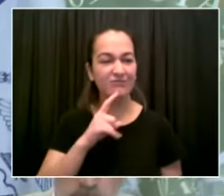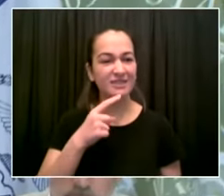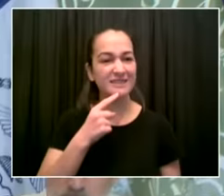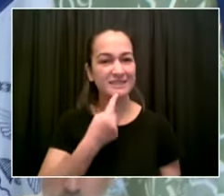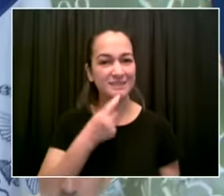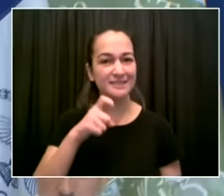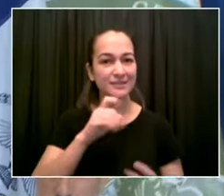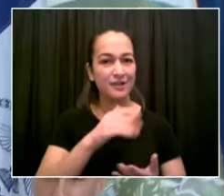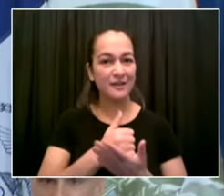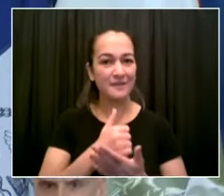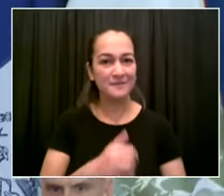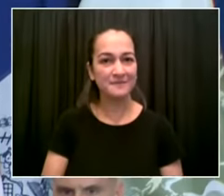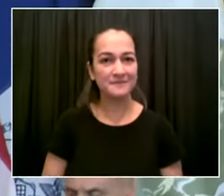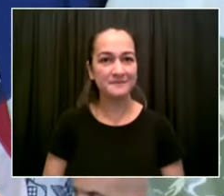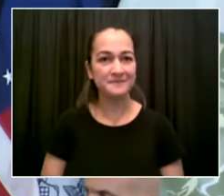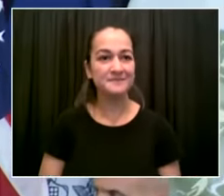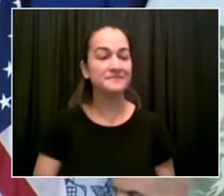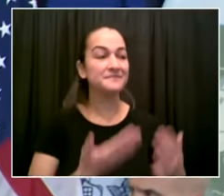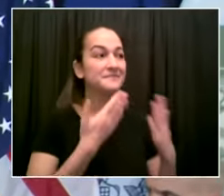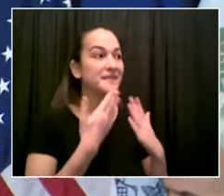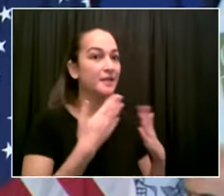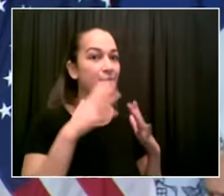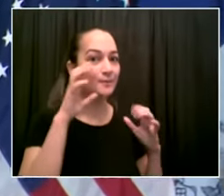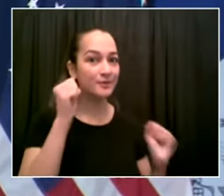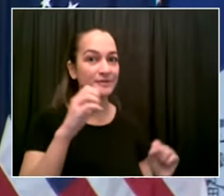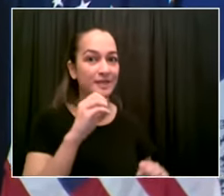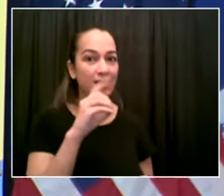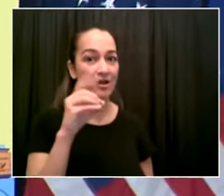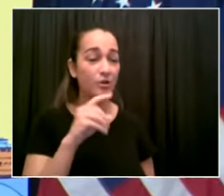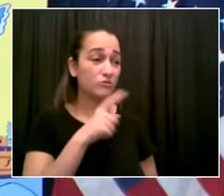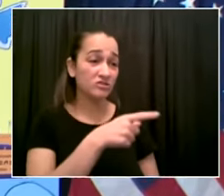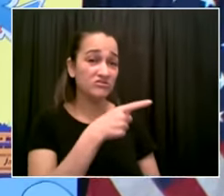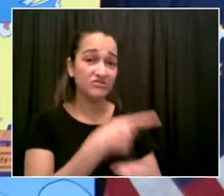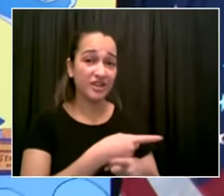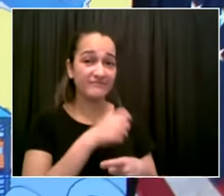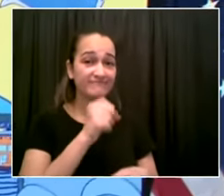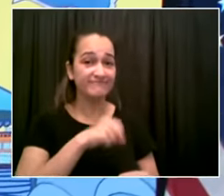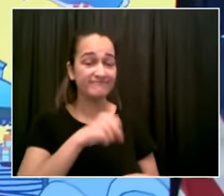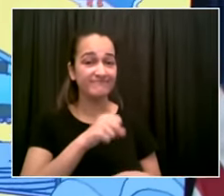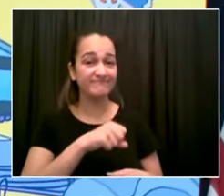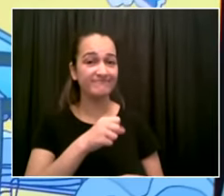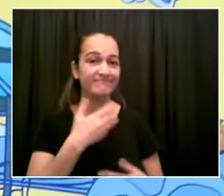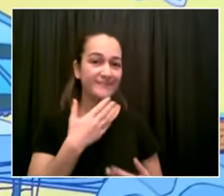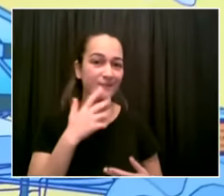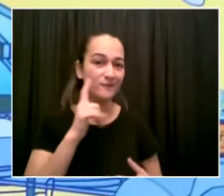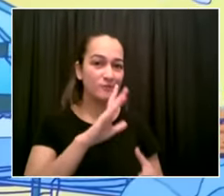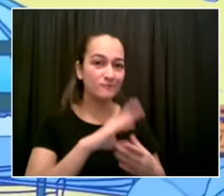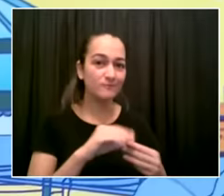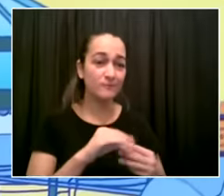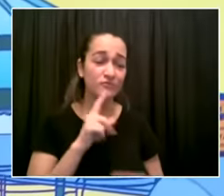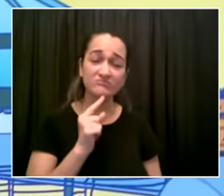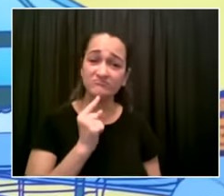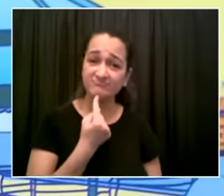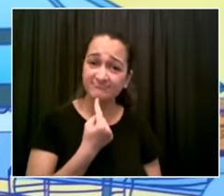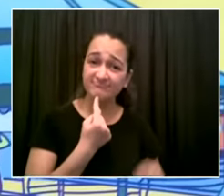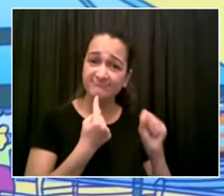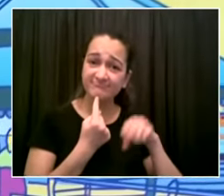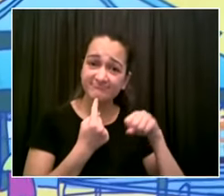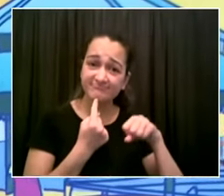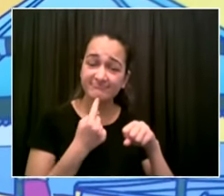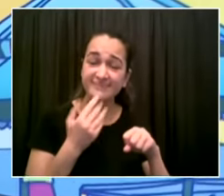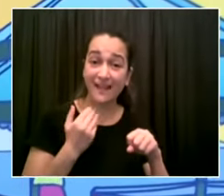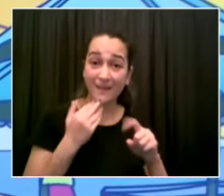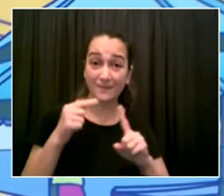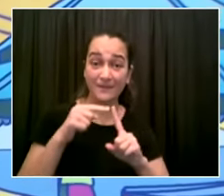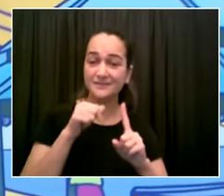why it is so important to take this disease seriously and yeah the interconnection with diabetes and covid is a huge part of what's going on these